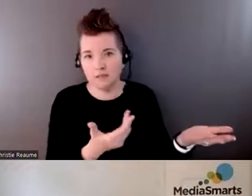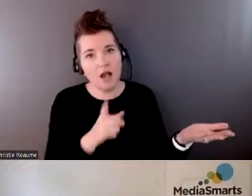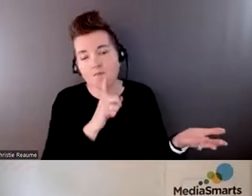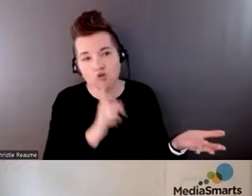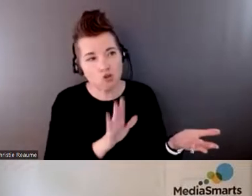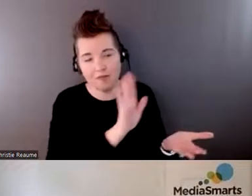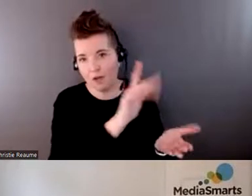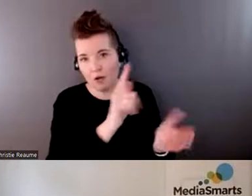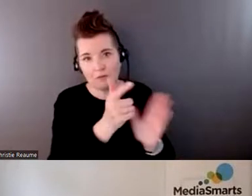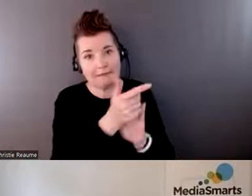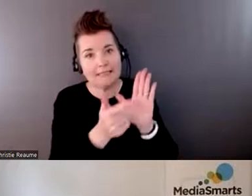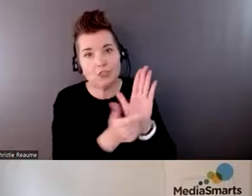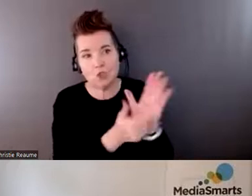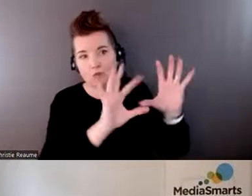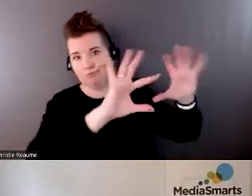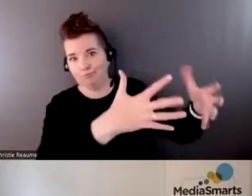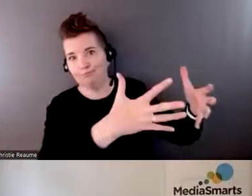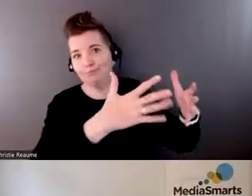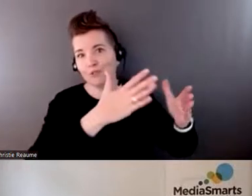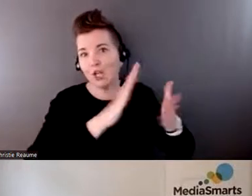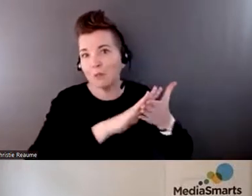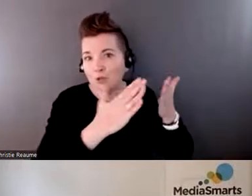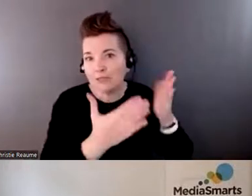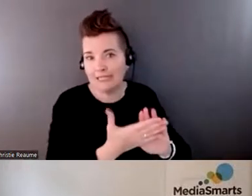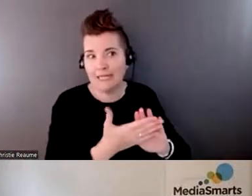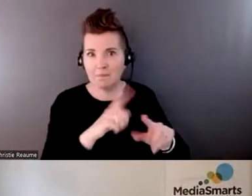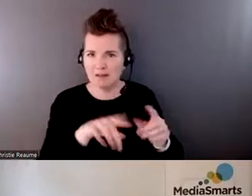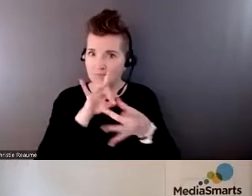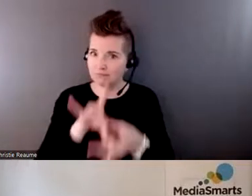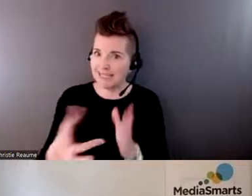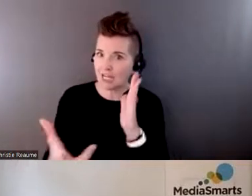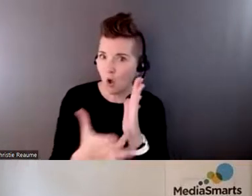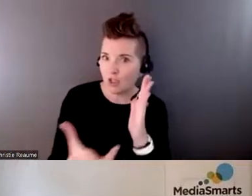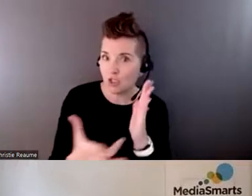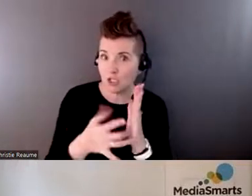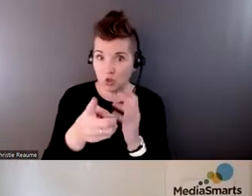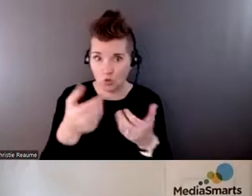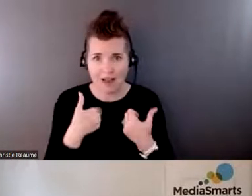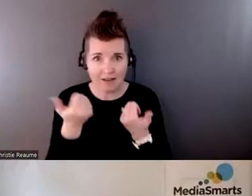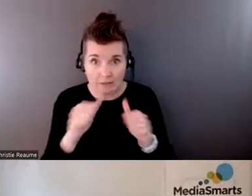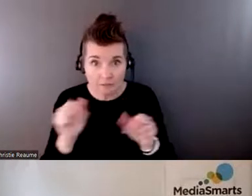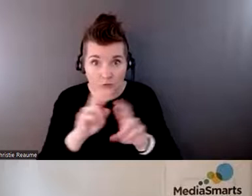legal community. But technology-wise, are you aware of anything that legal professionals could use?